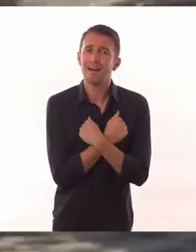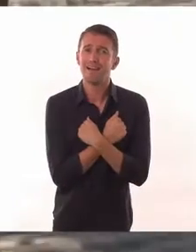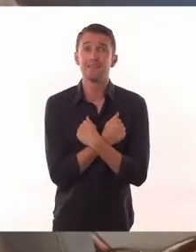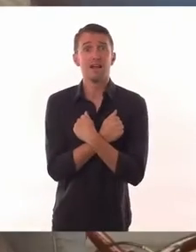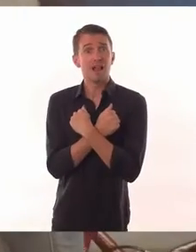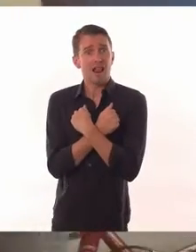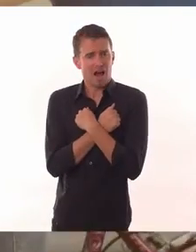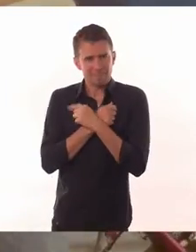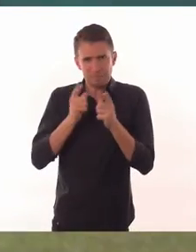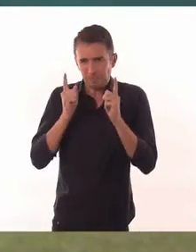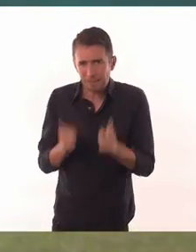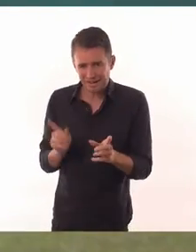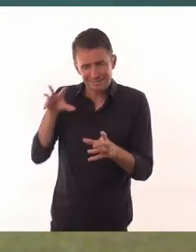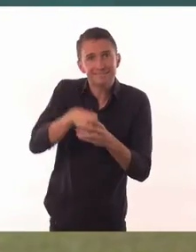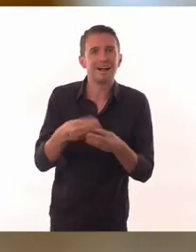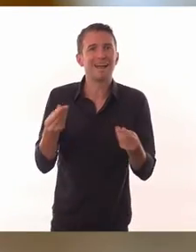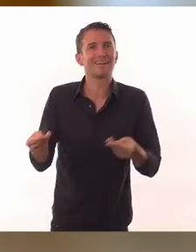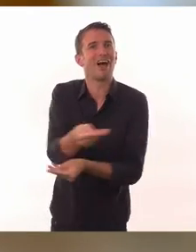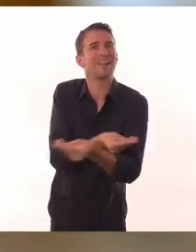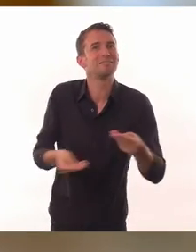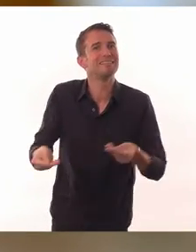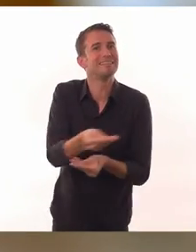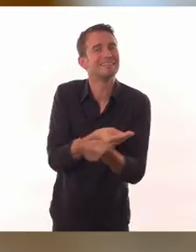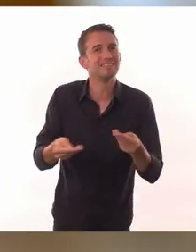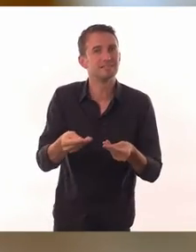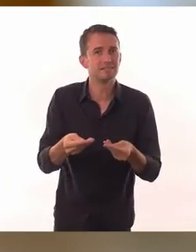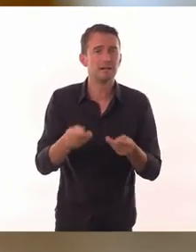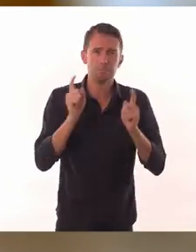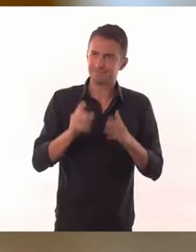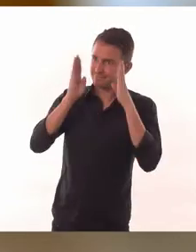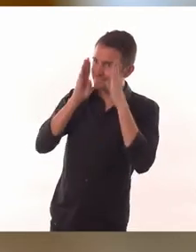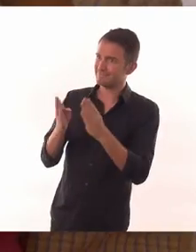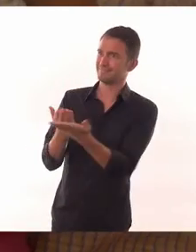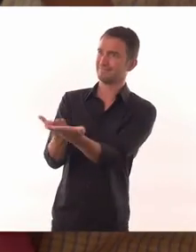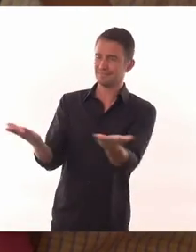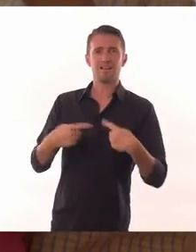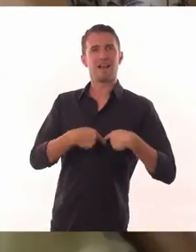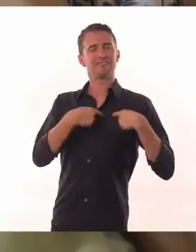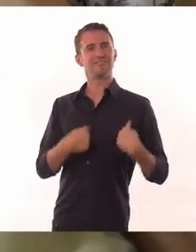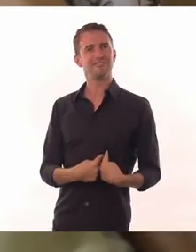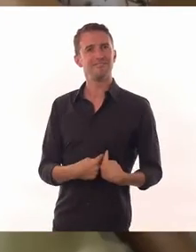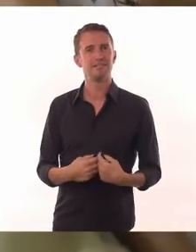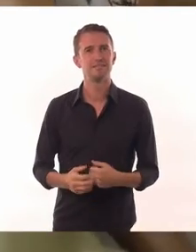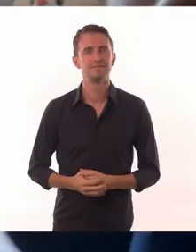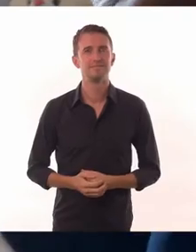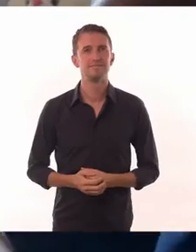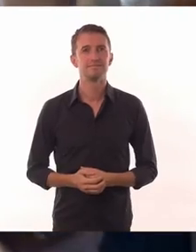That love is an important part of the economy, which typically is not fully recognized in this society.